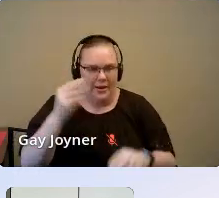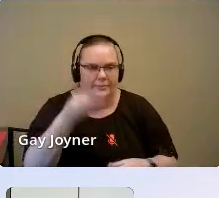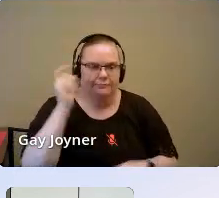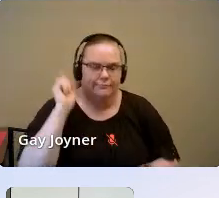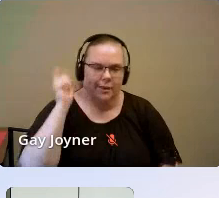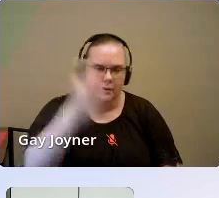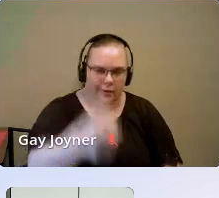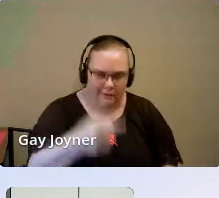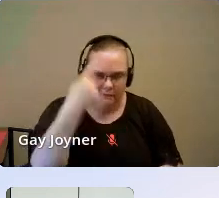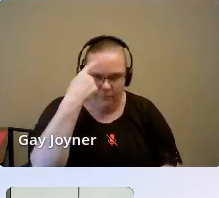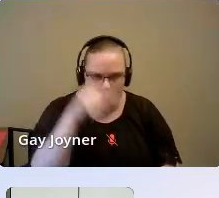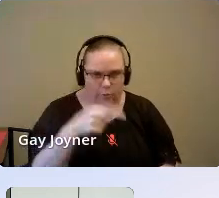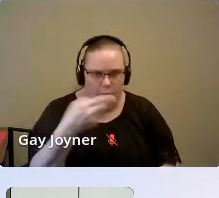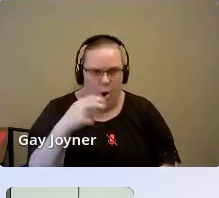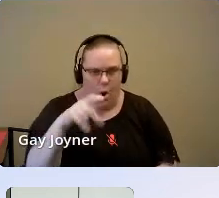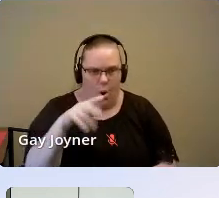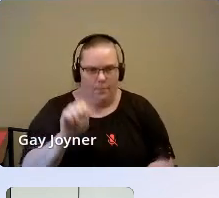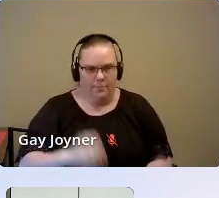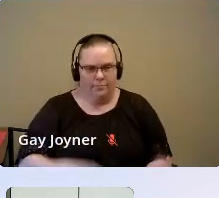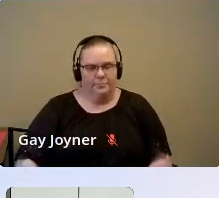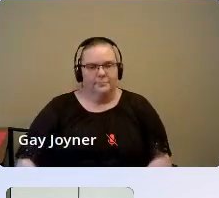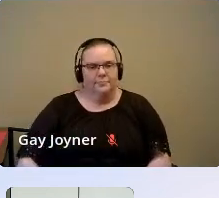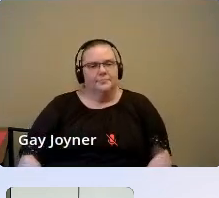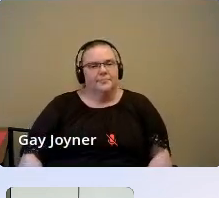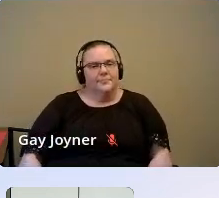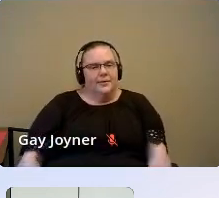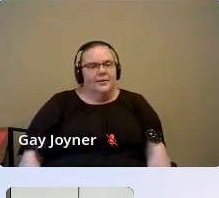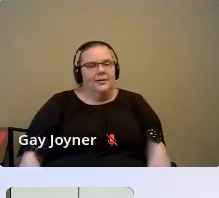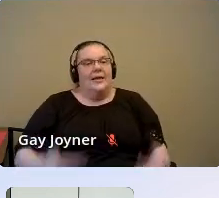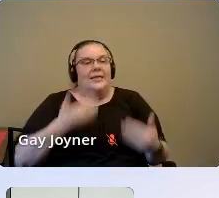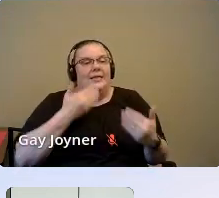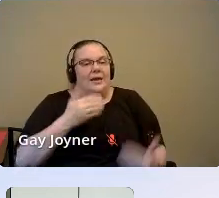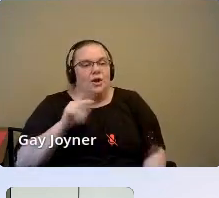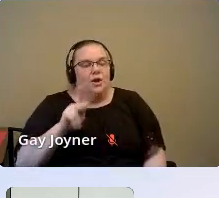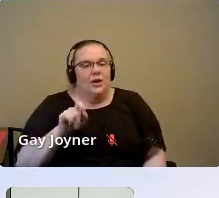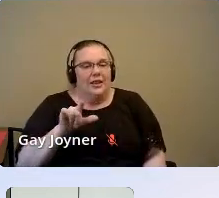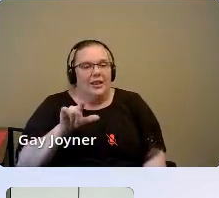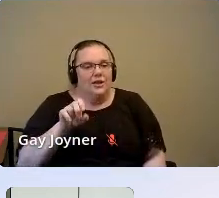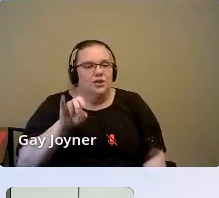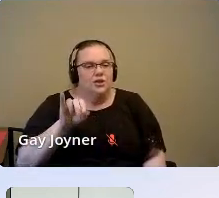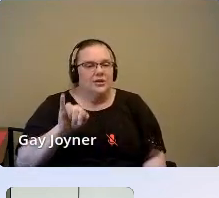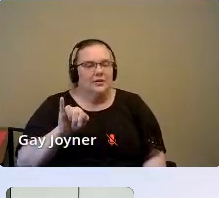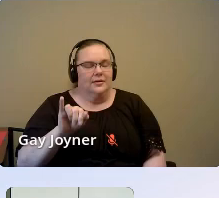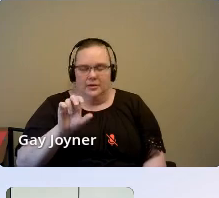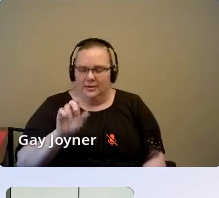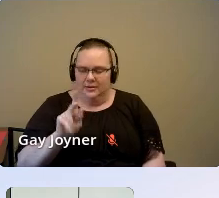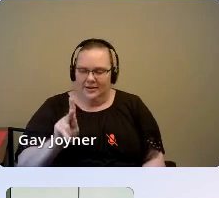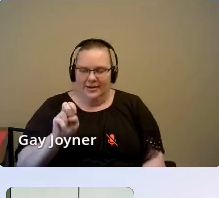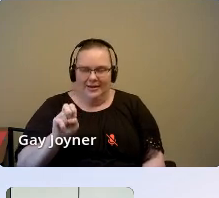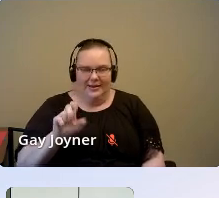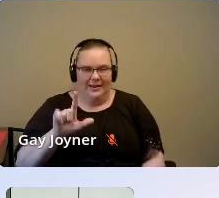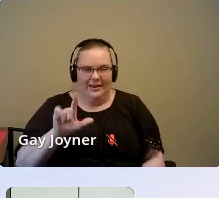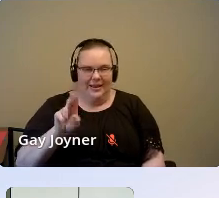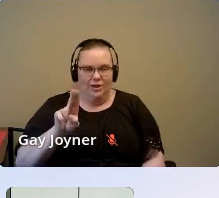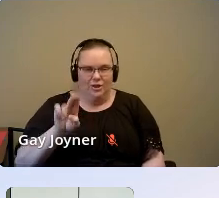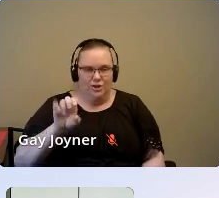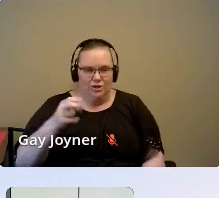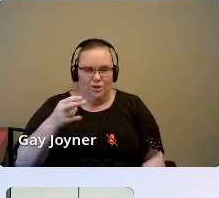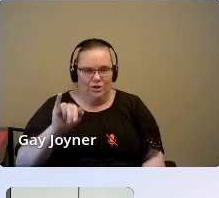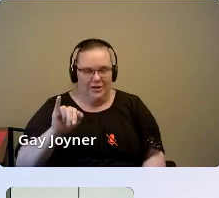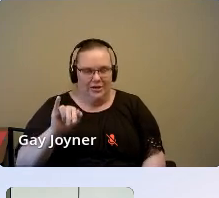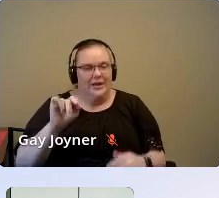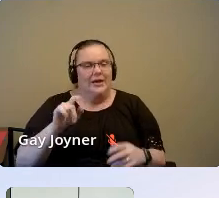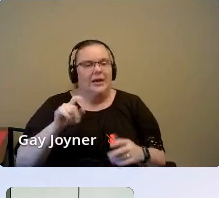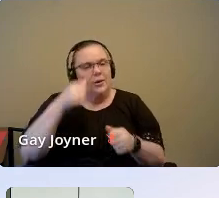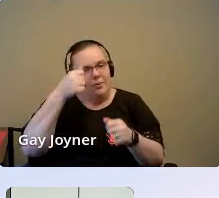Thank you. Thank you so much for sharing that, Kolechi. And it reminds me also of the artifacts